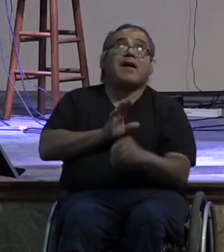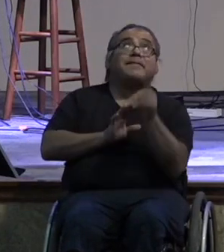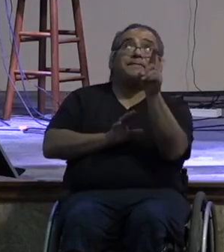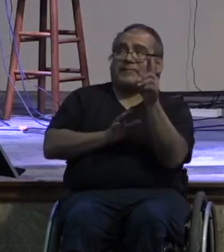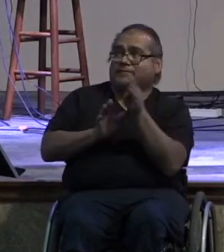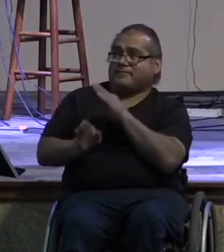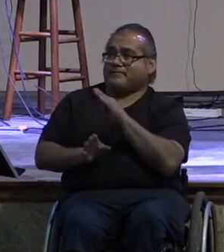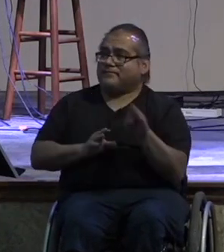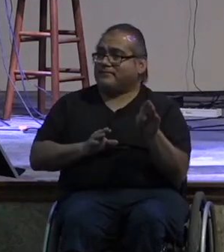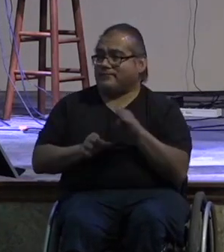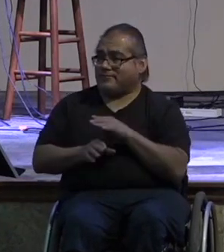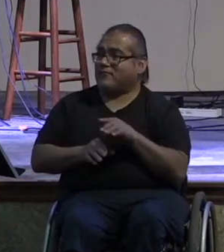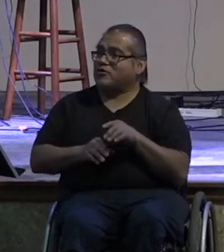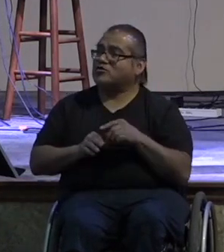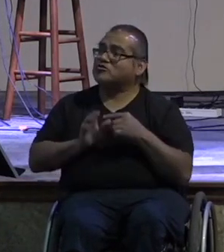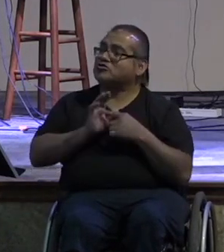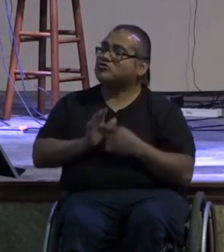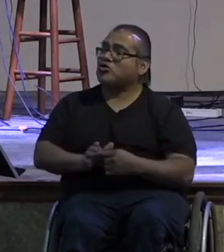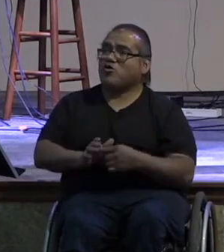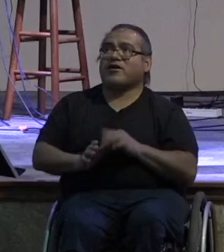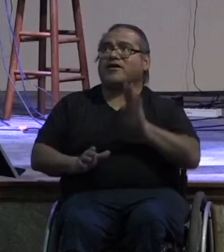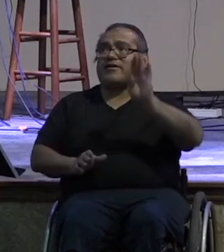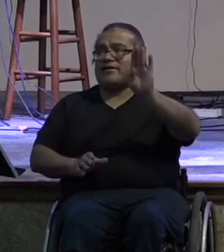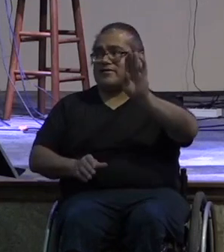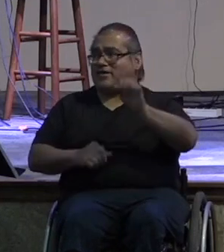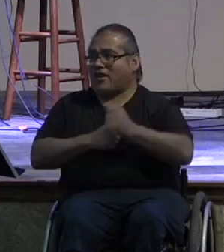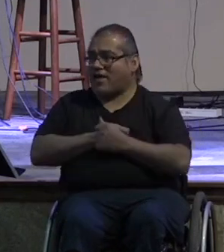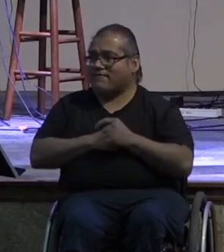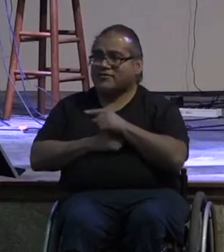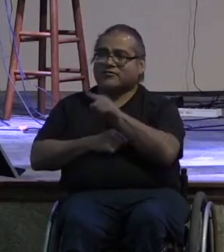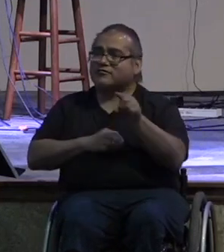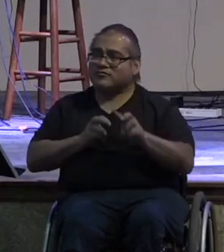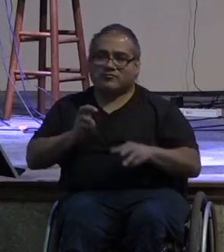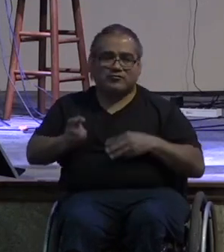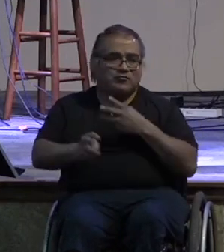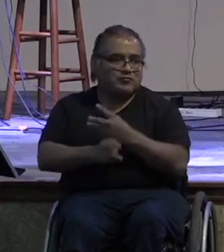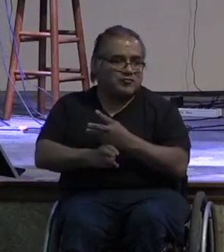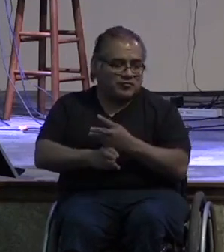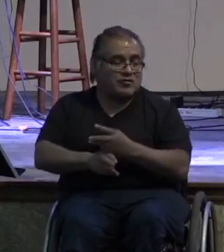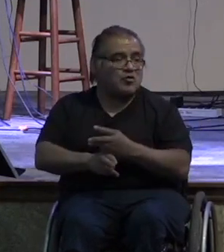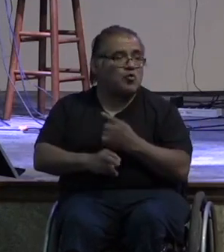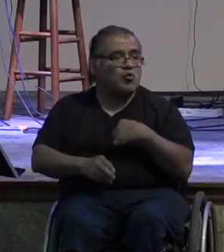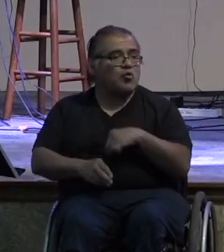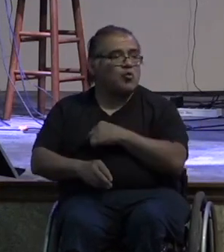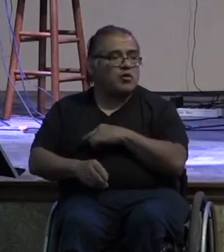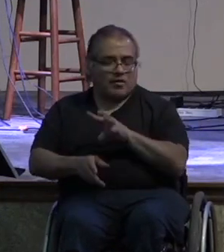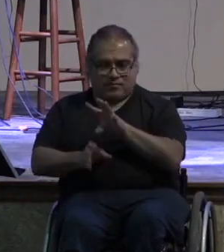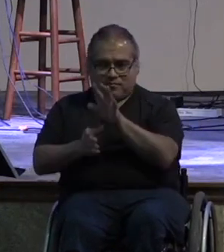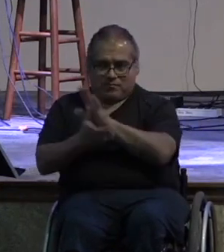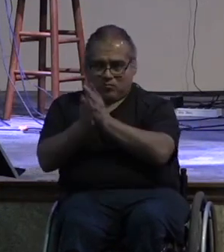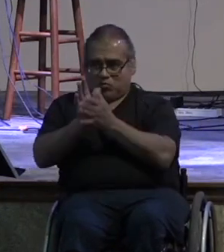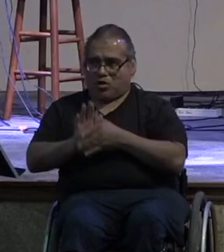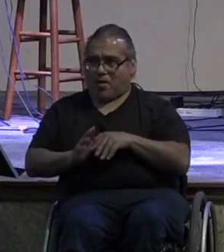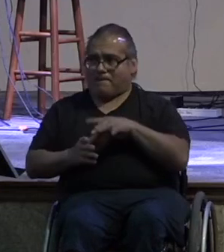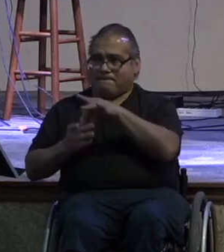him in action it puts legs on the things we talk about right it lets us be a part of what god is doing